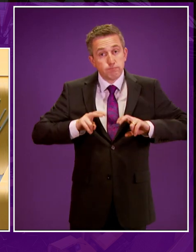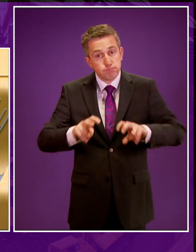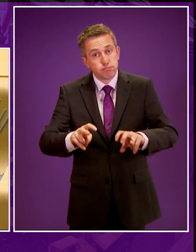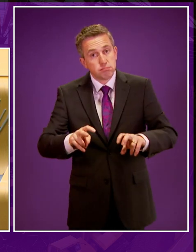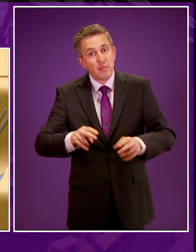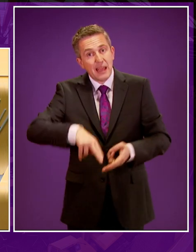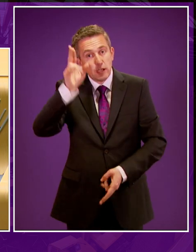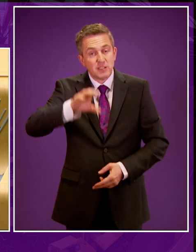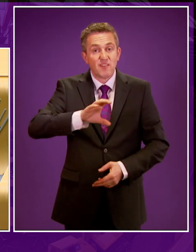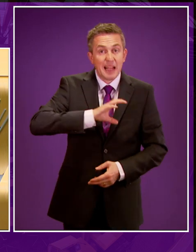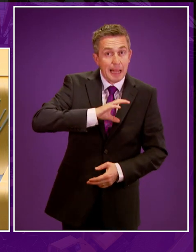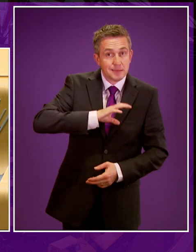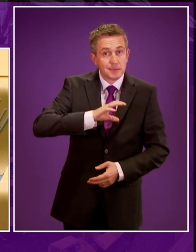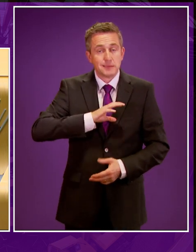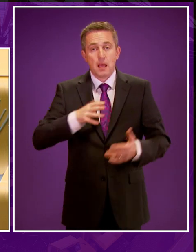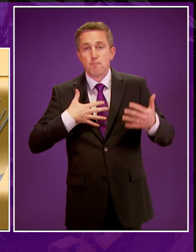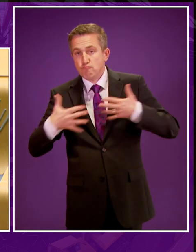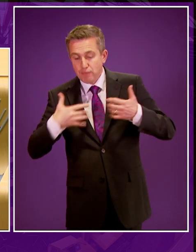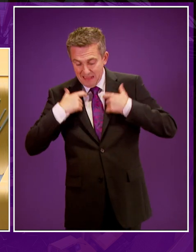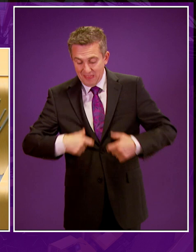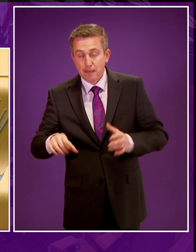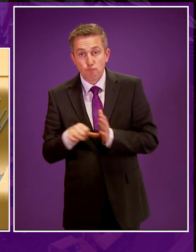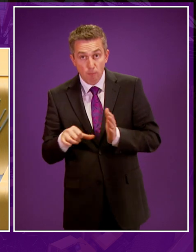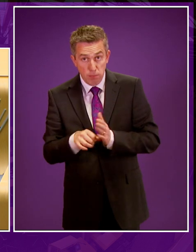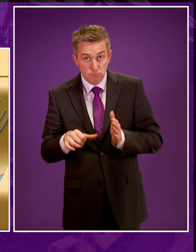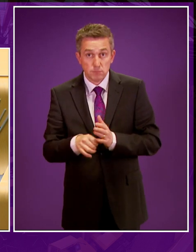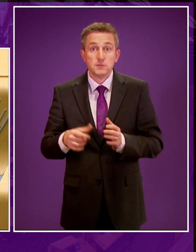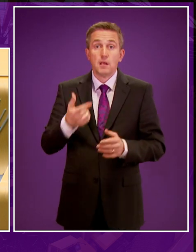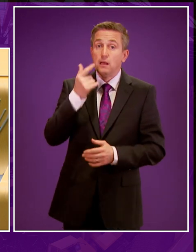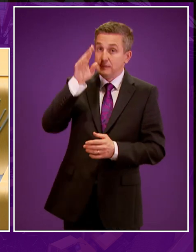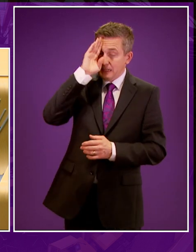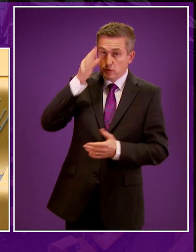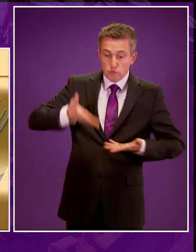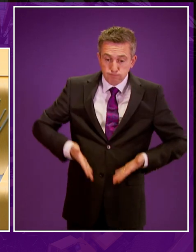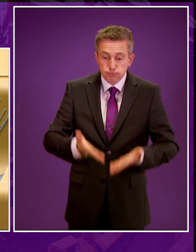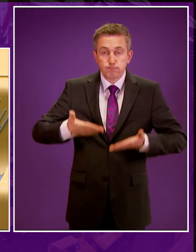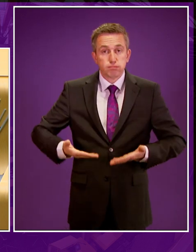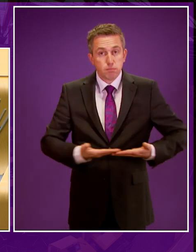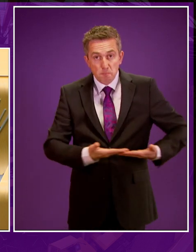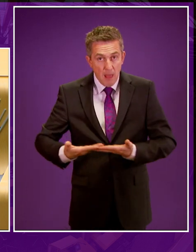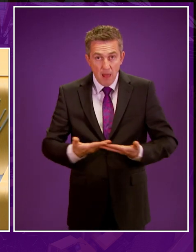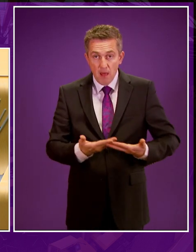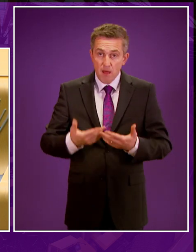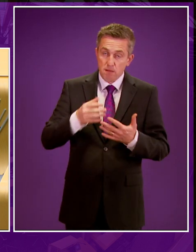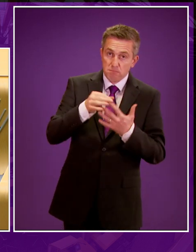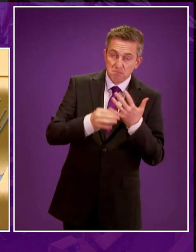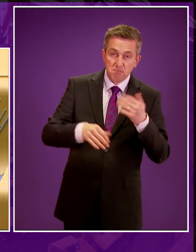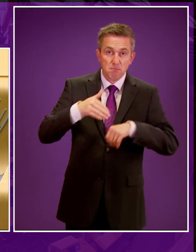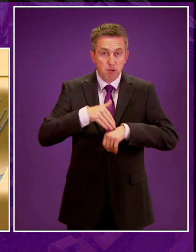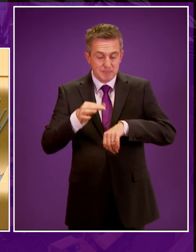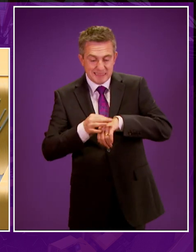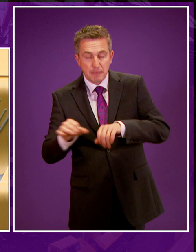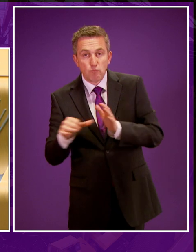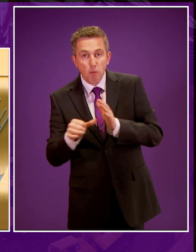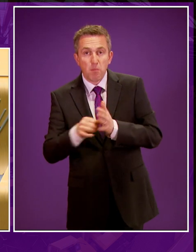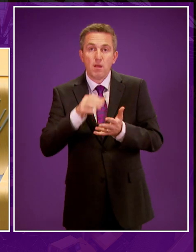increased cancers, respiratory and cardiovascular disease, impacts on reproductive health and fetal development, impacts on the nervous system, skin